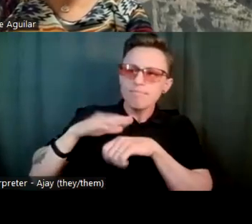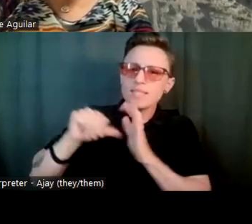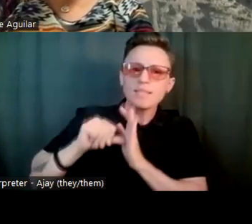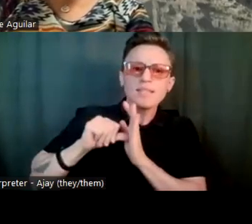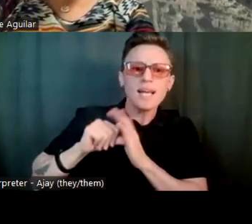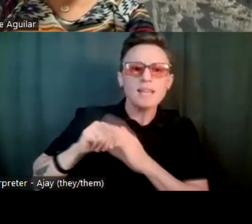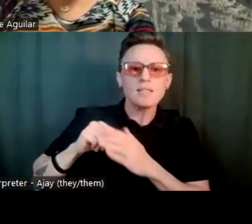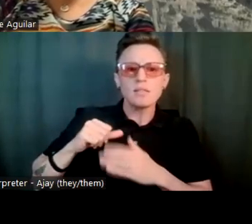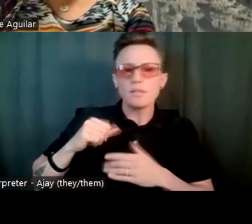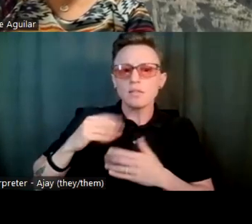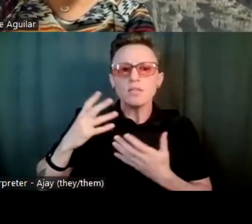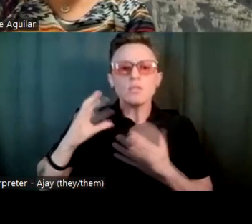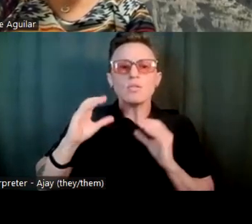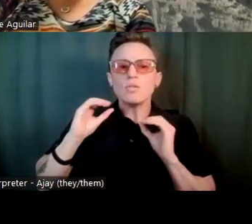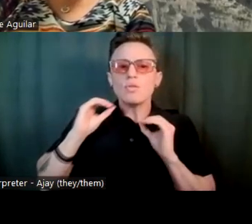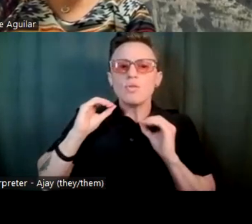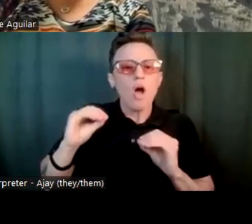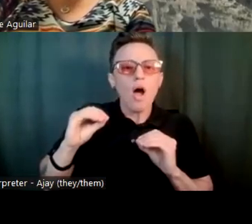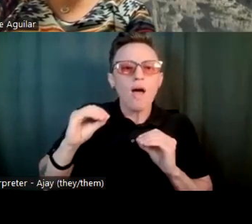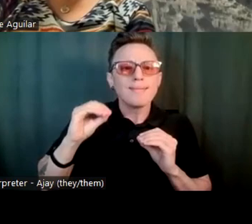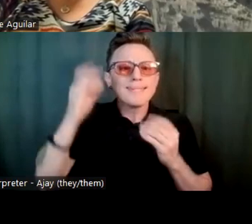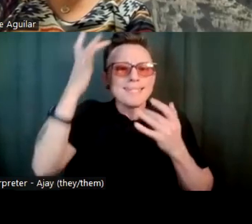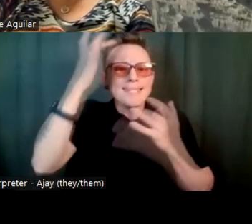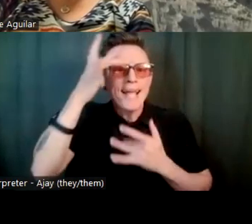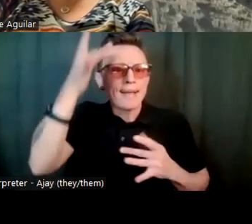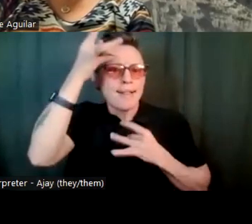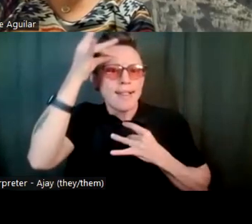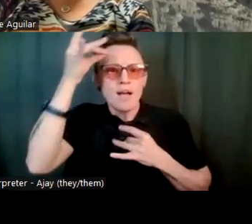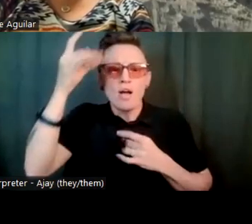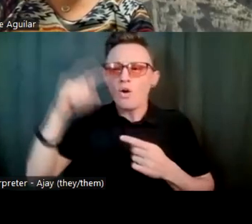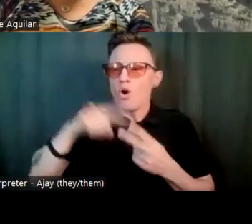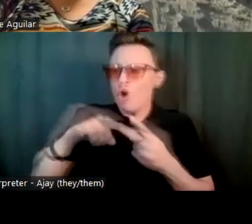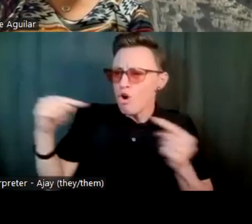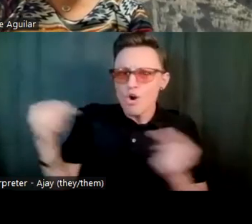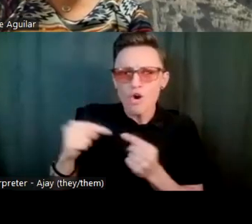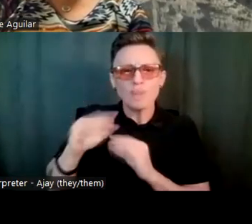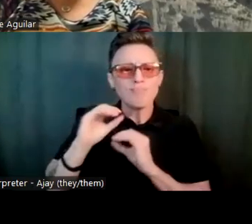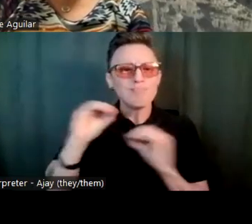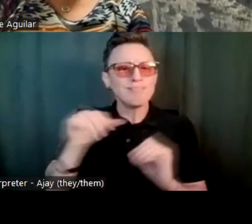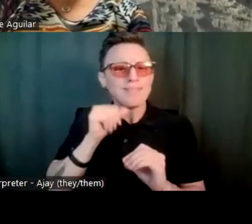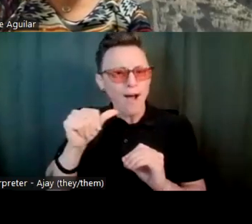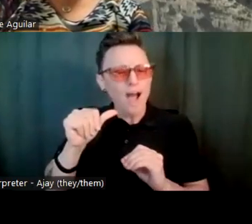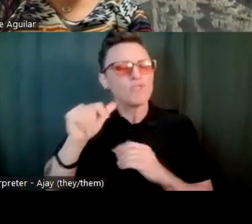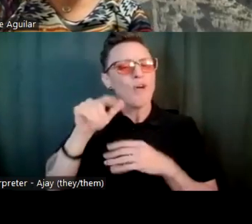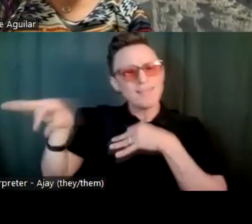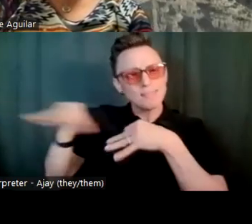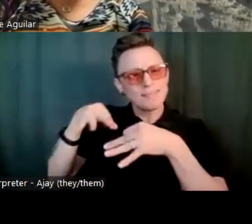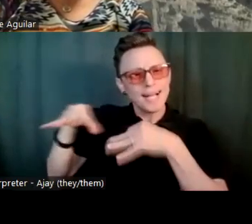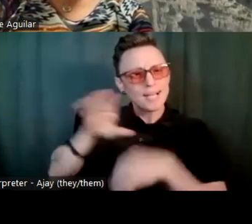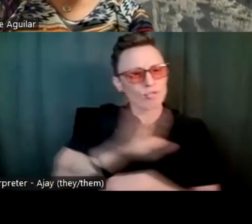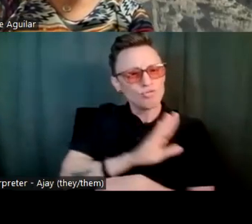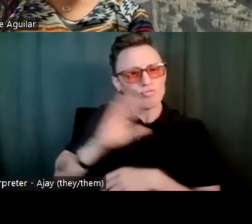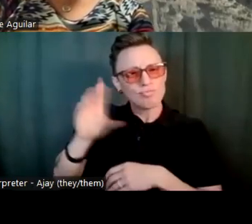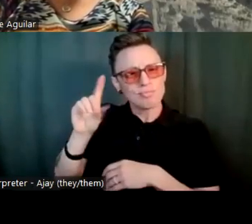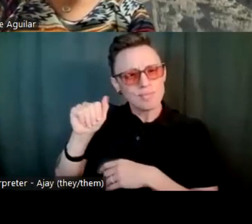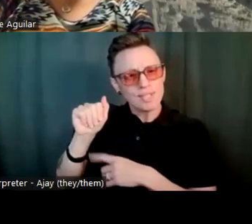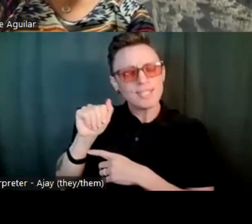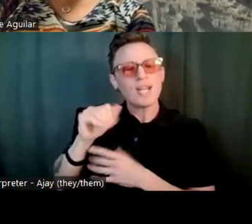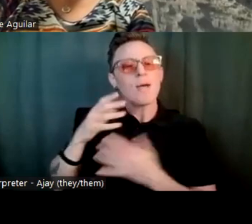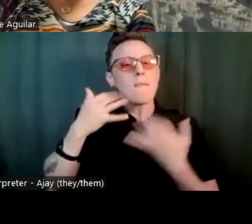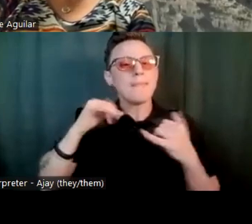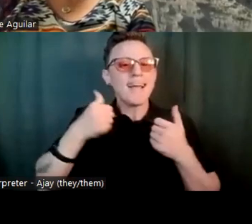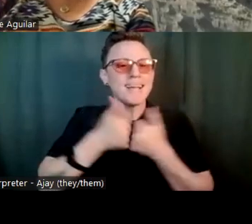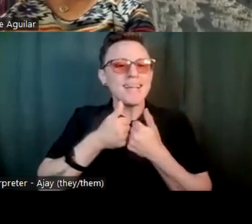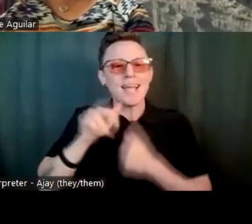is going to hurt you or anything like that. And we would play a game of ring around the rosy and